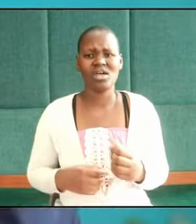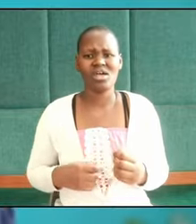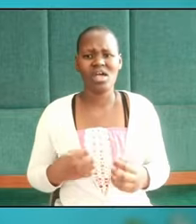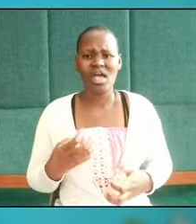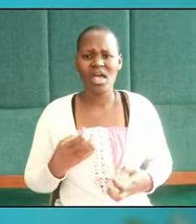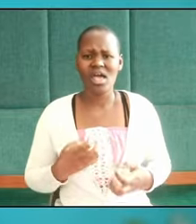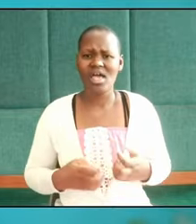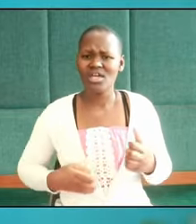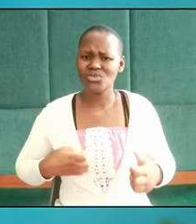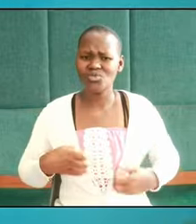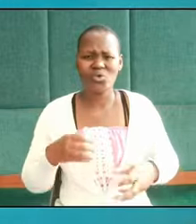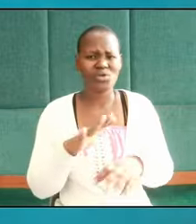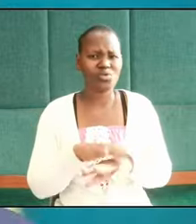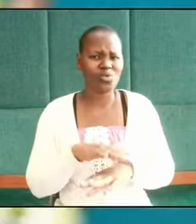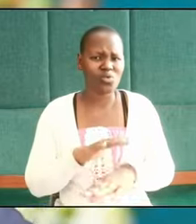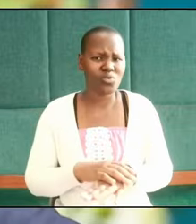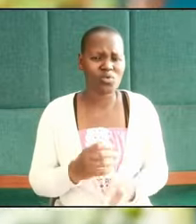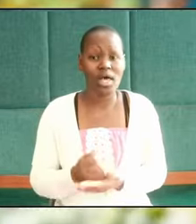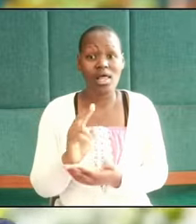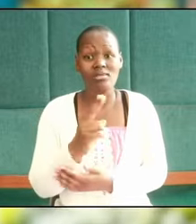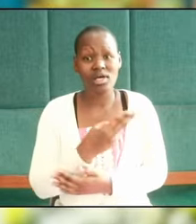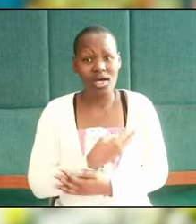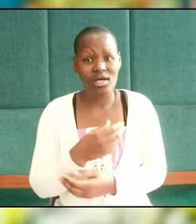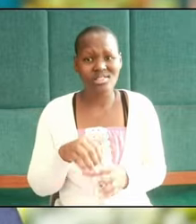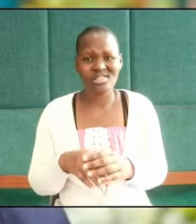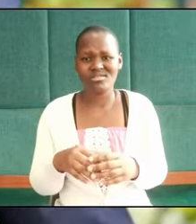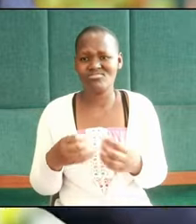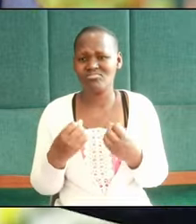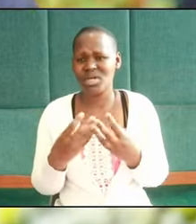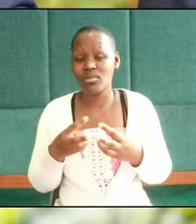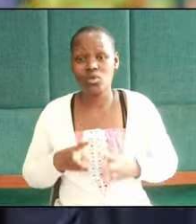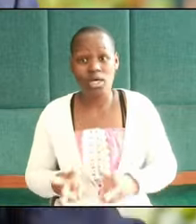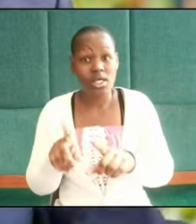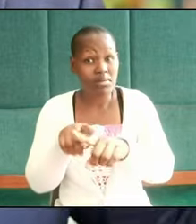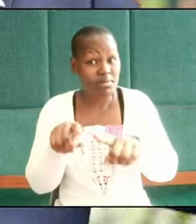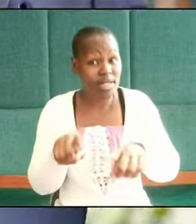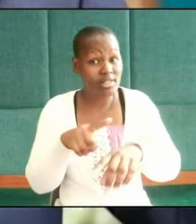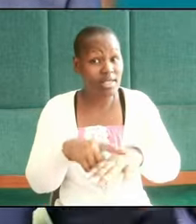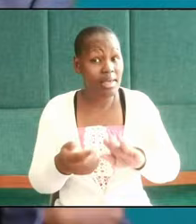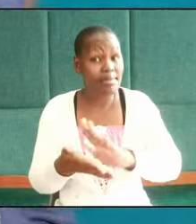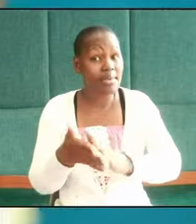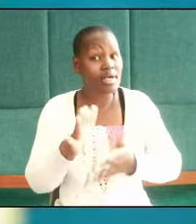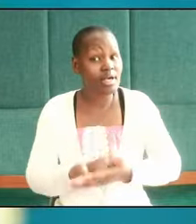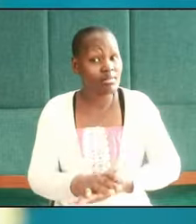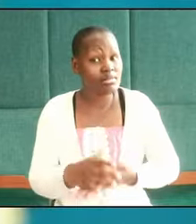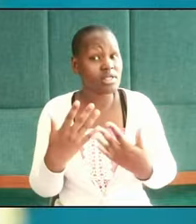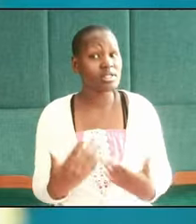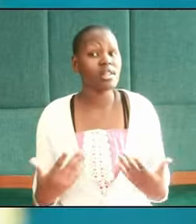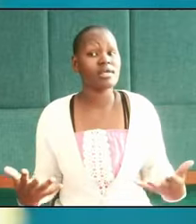so so good helping us in many ways but when it comes to matters